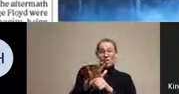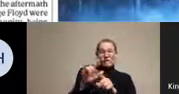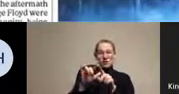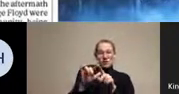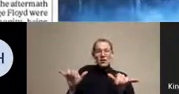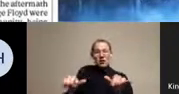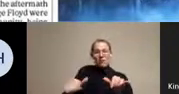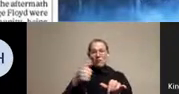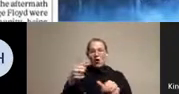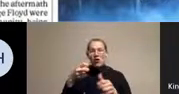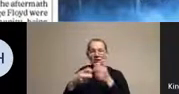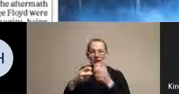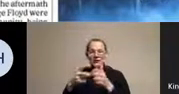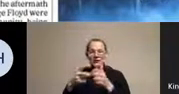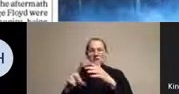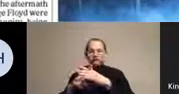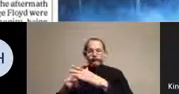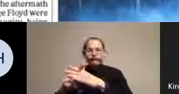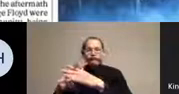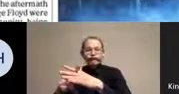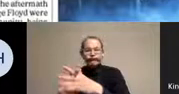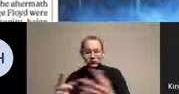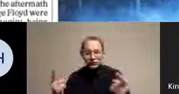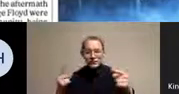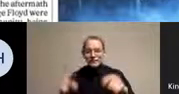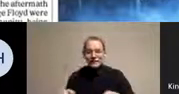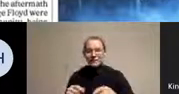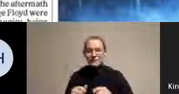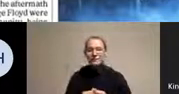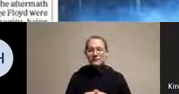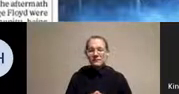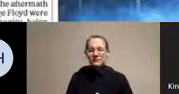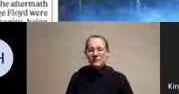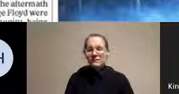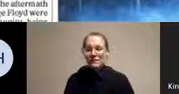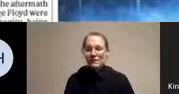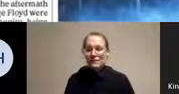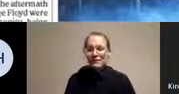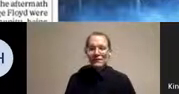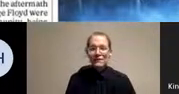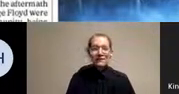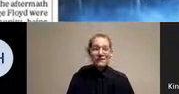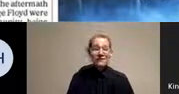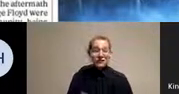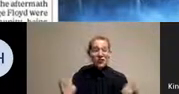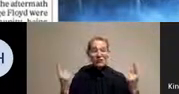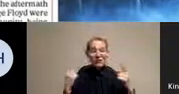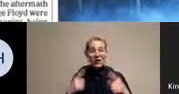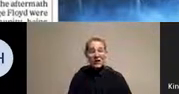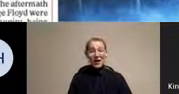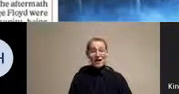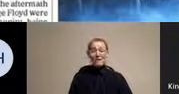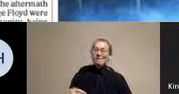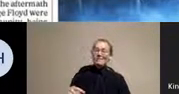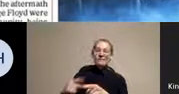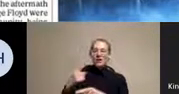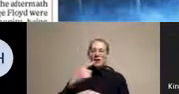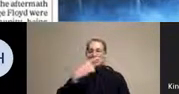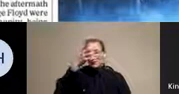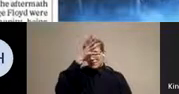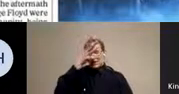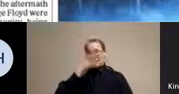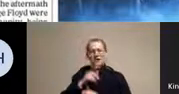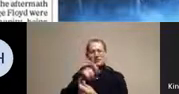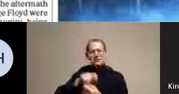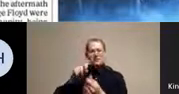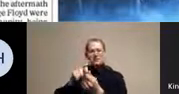outpouring of civil unrest that followed principally the killing of an armed black men and women, particularly George Floyd. And that resulted,